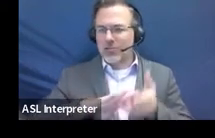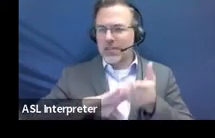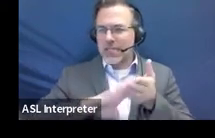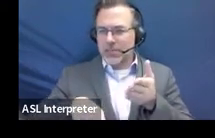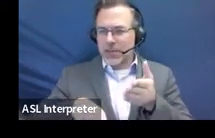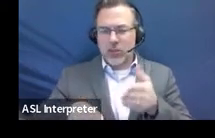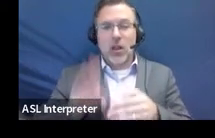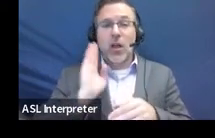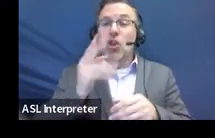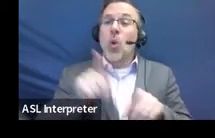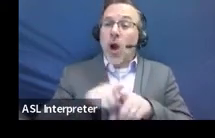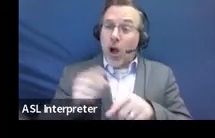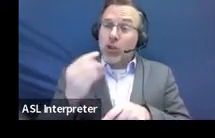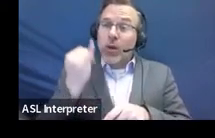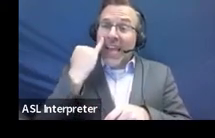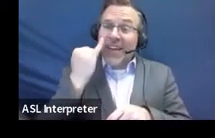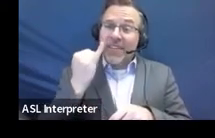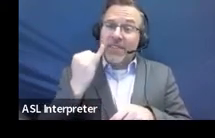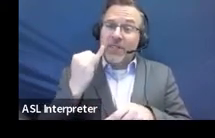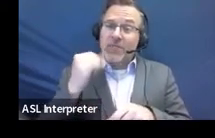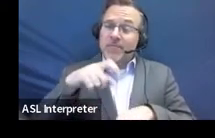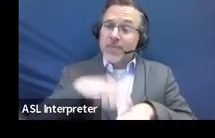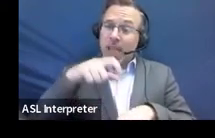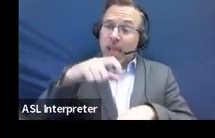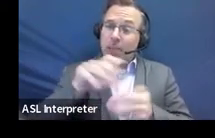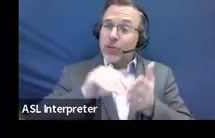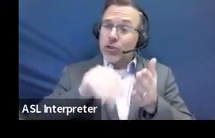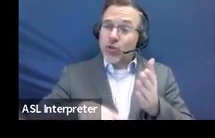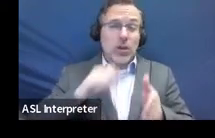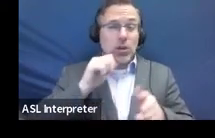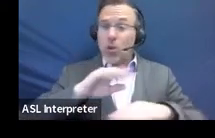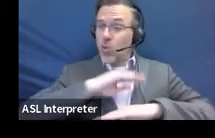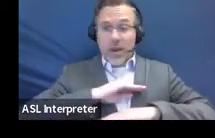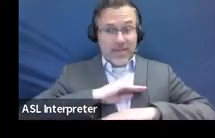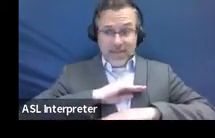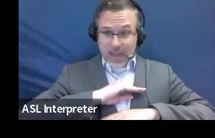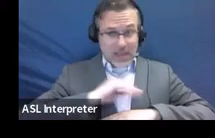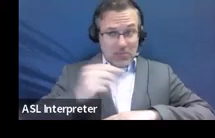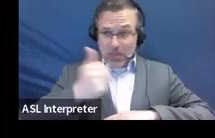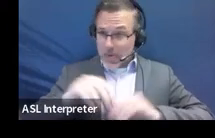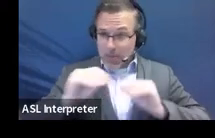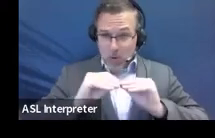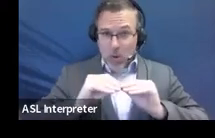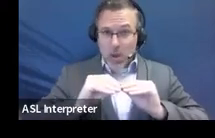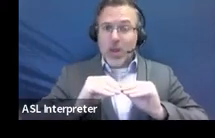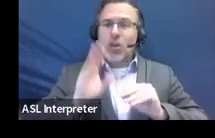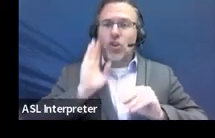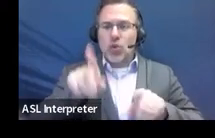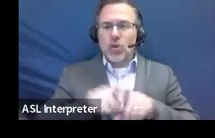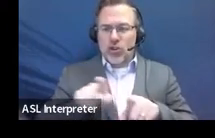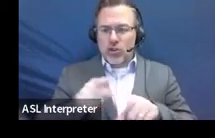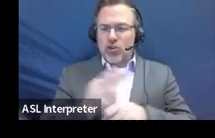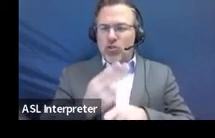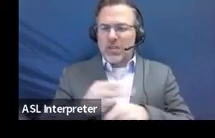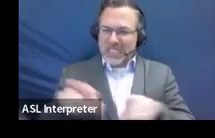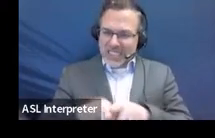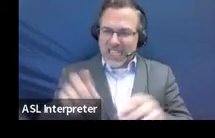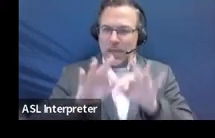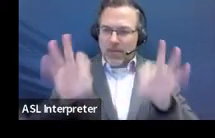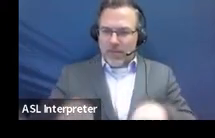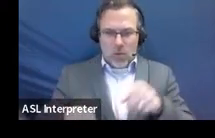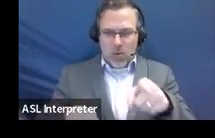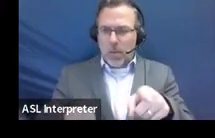if you were dismissing a student that no longer qualifies for special education services. And